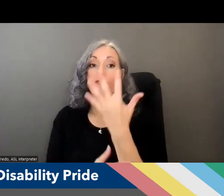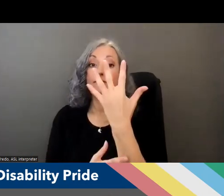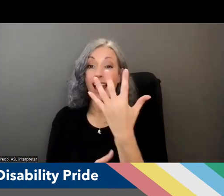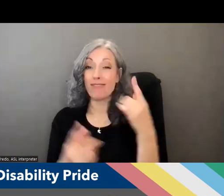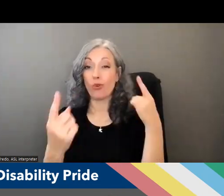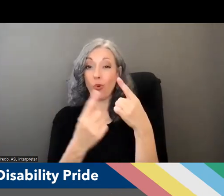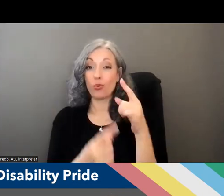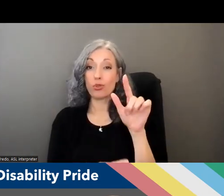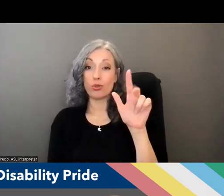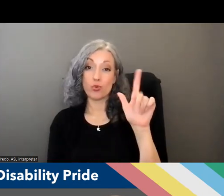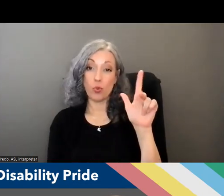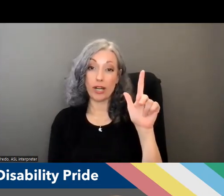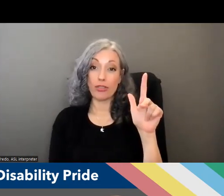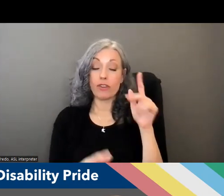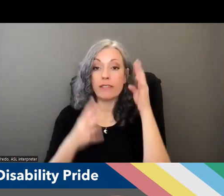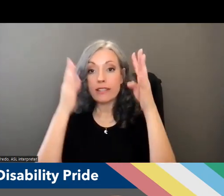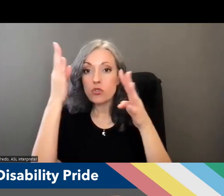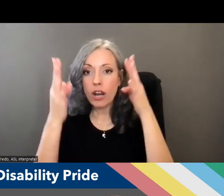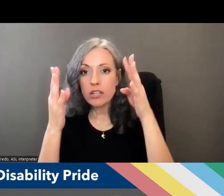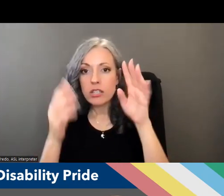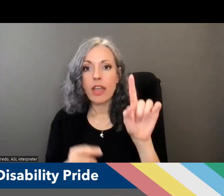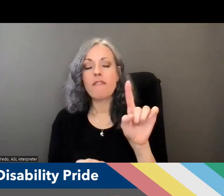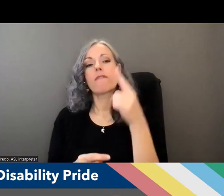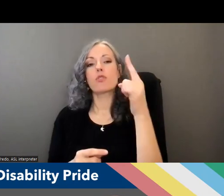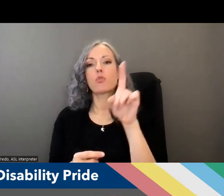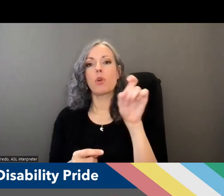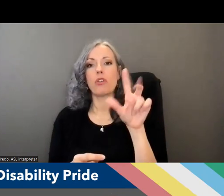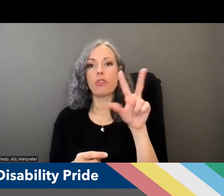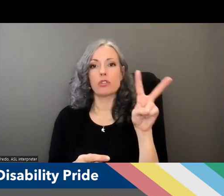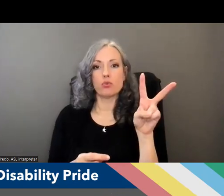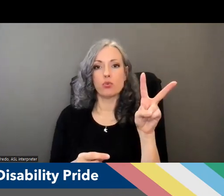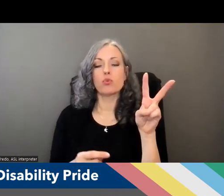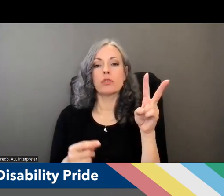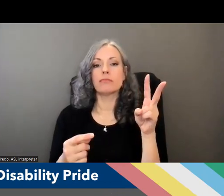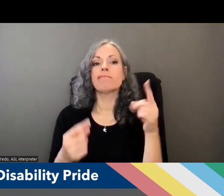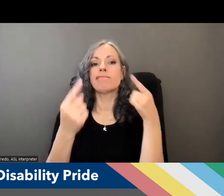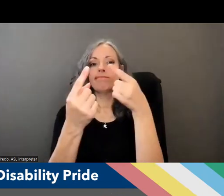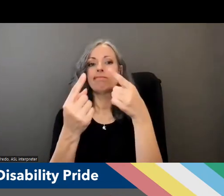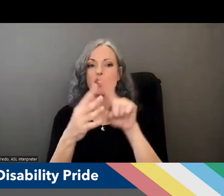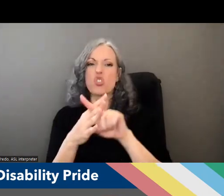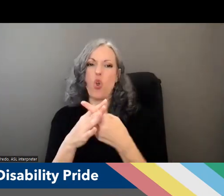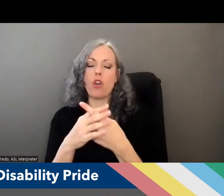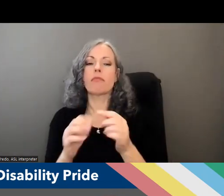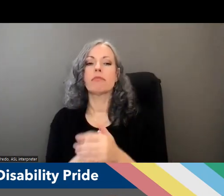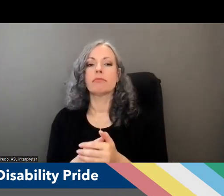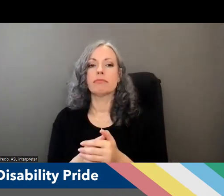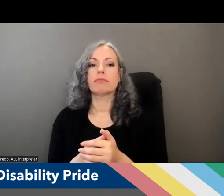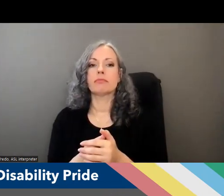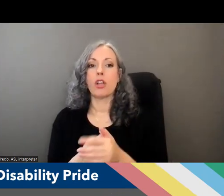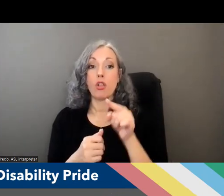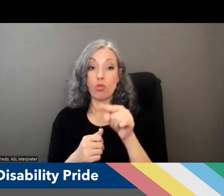strategies and in the first iteration 132 initiatives among those initial